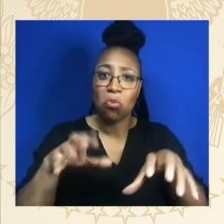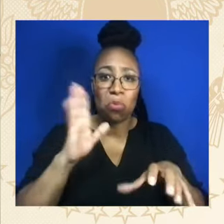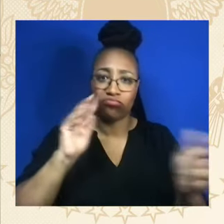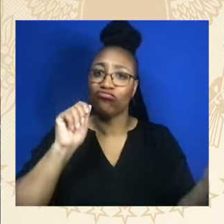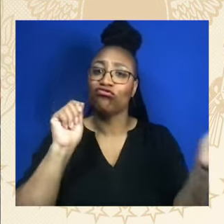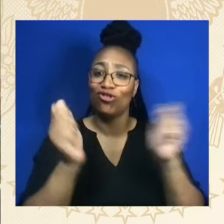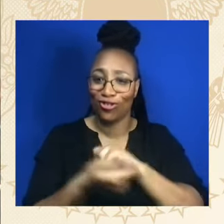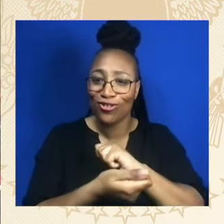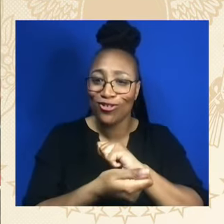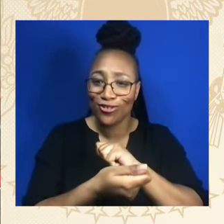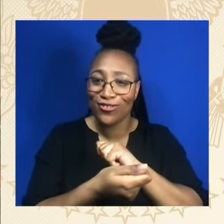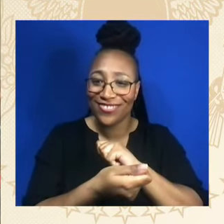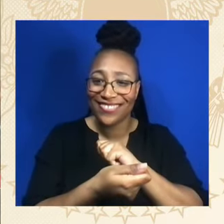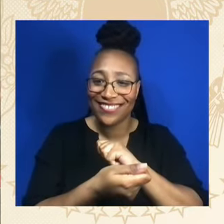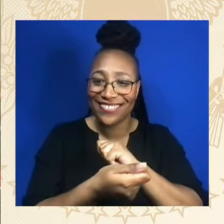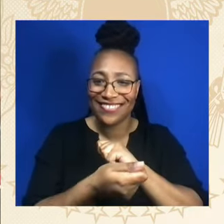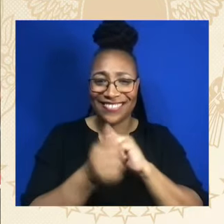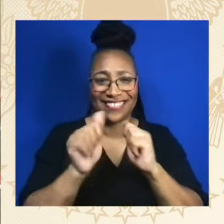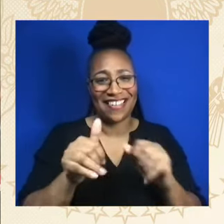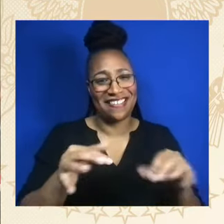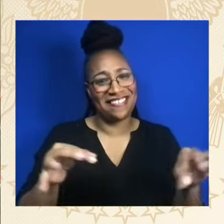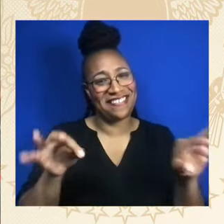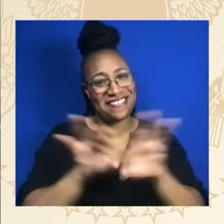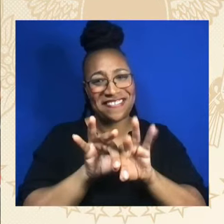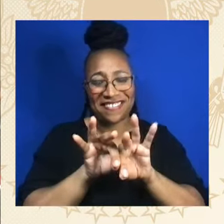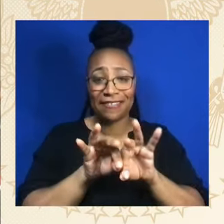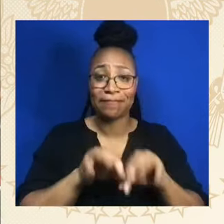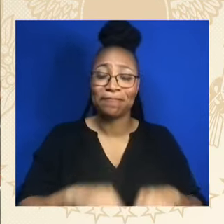ago. And it's astounding.